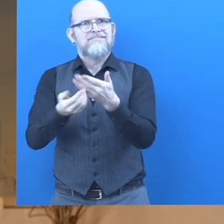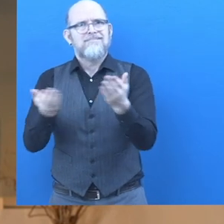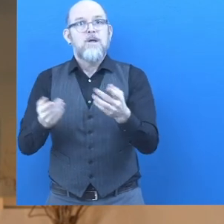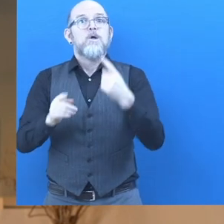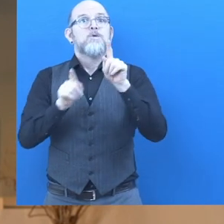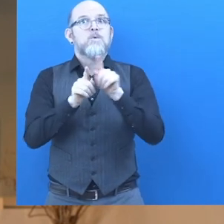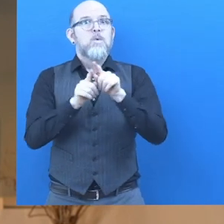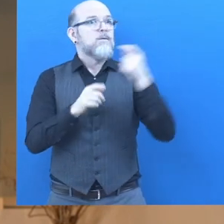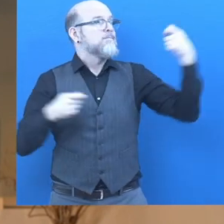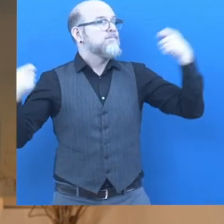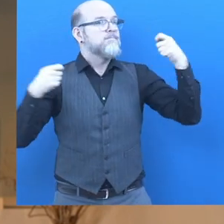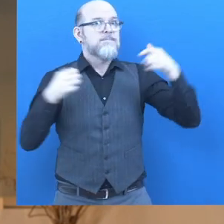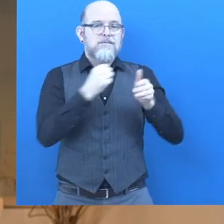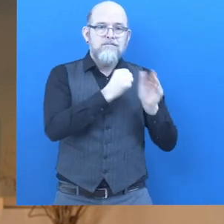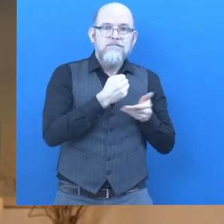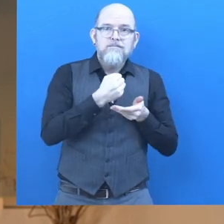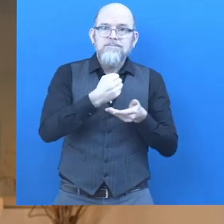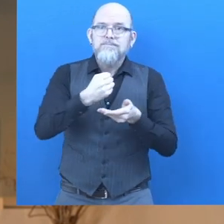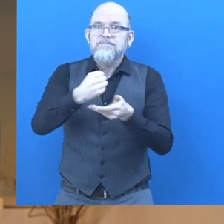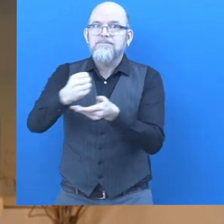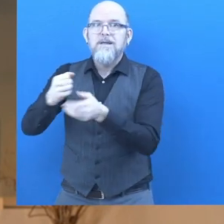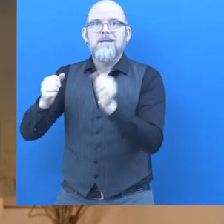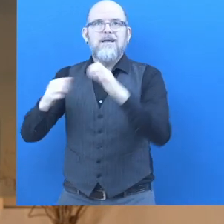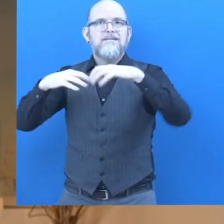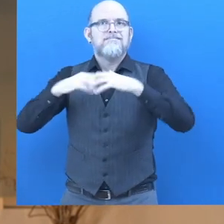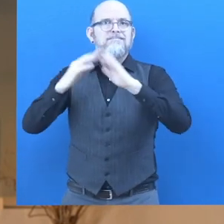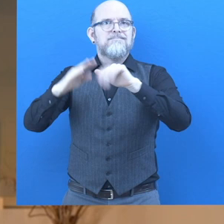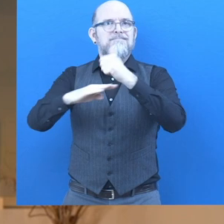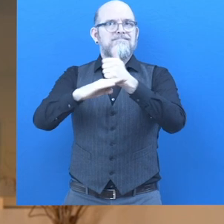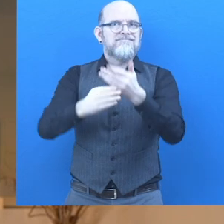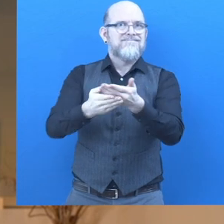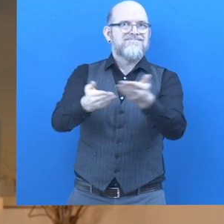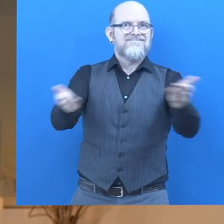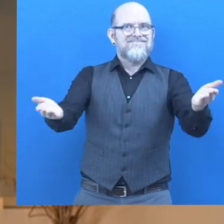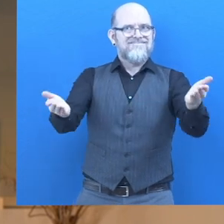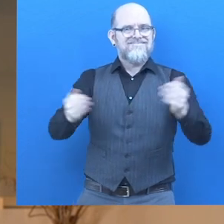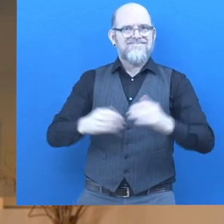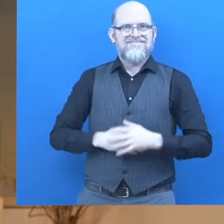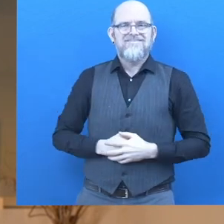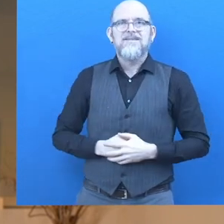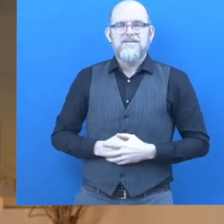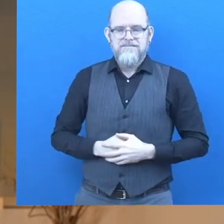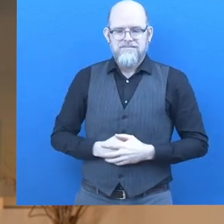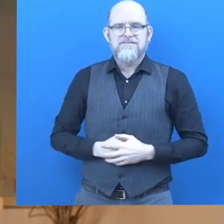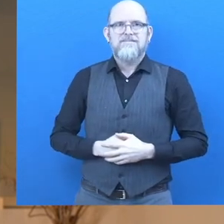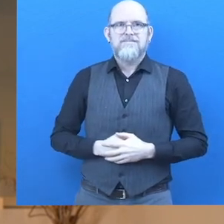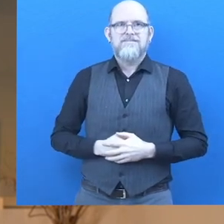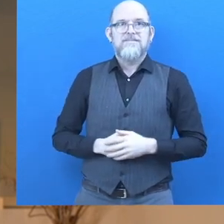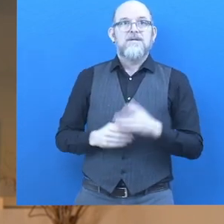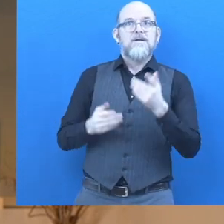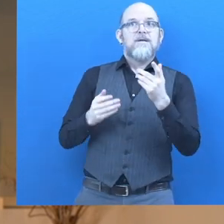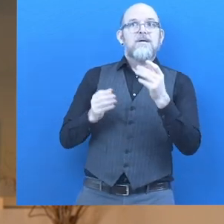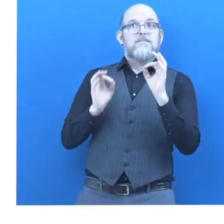necessary funding so that we can support our current fellows who have yet started their